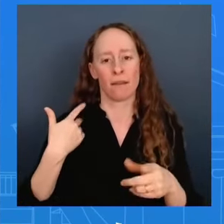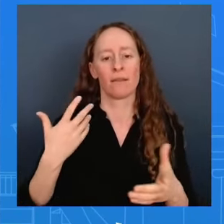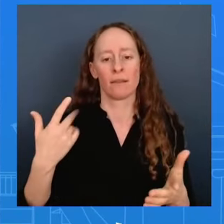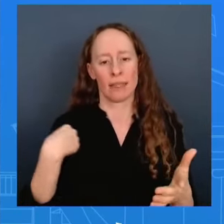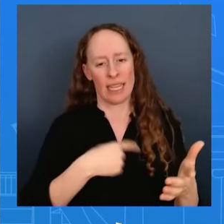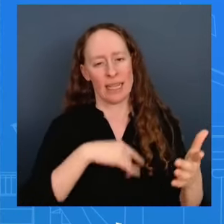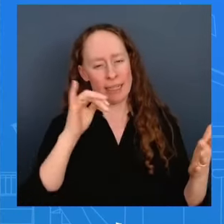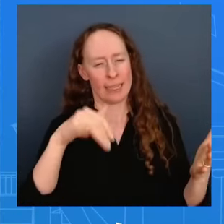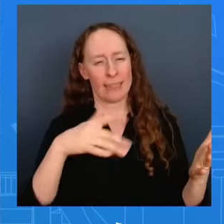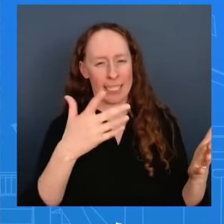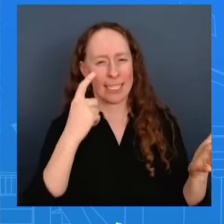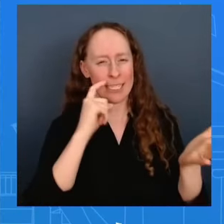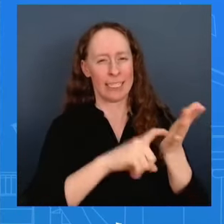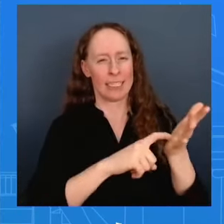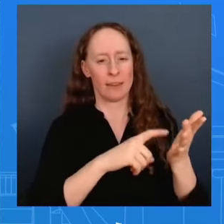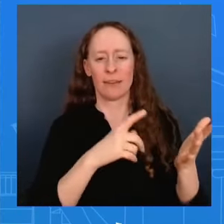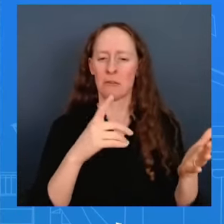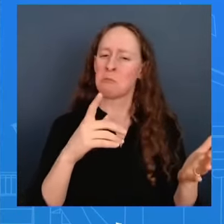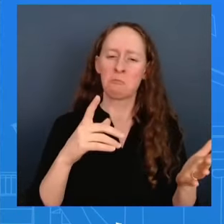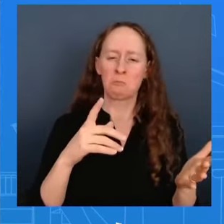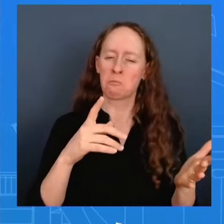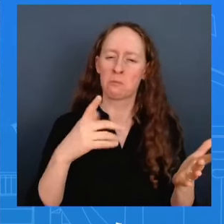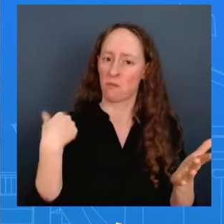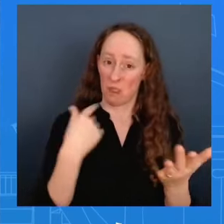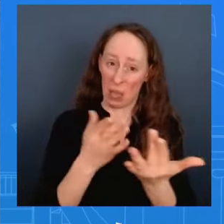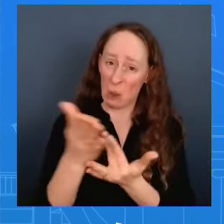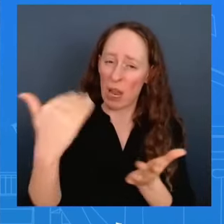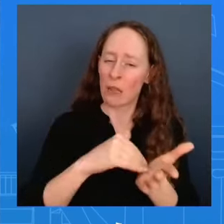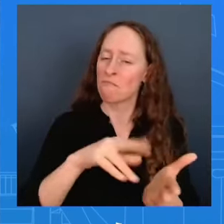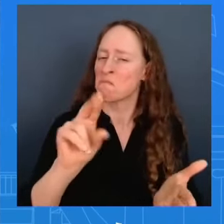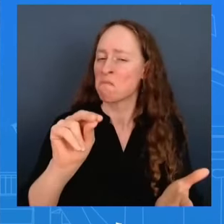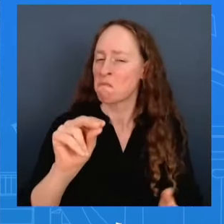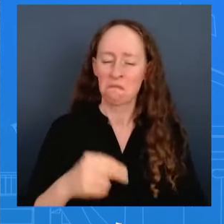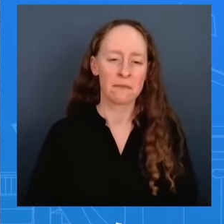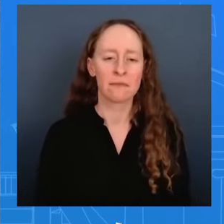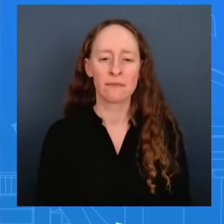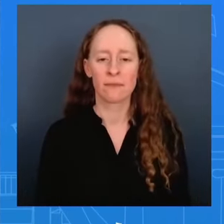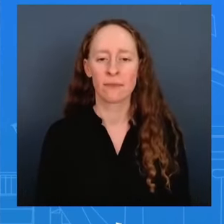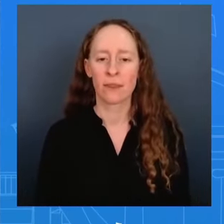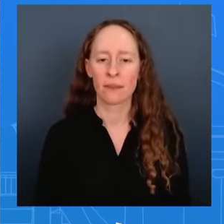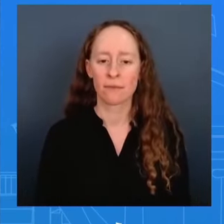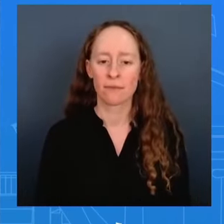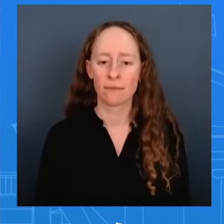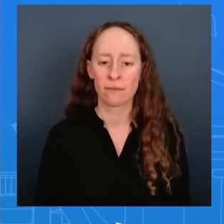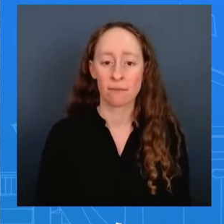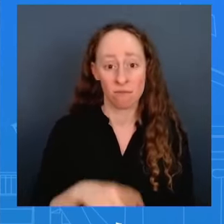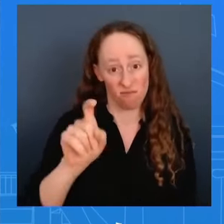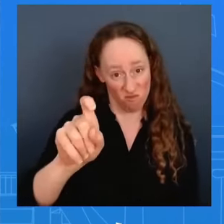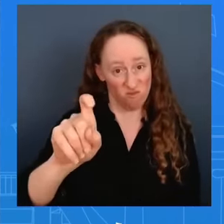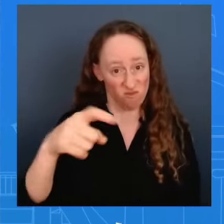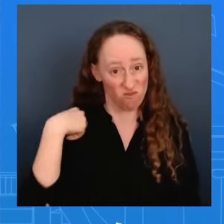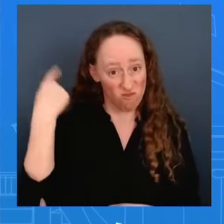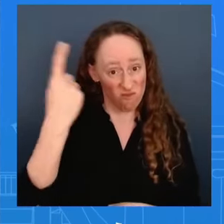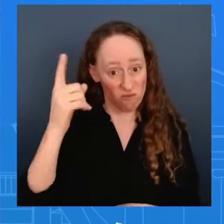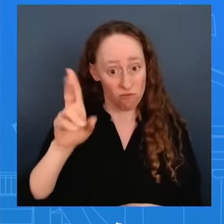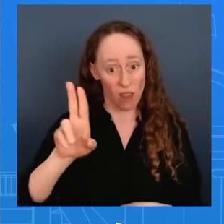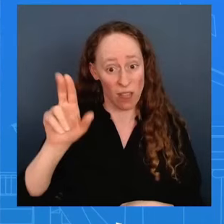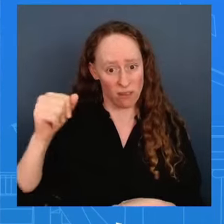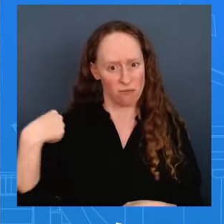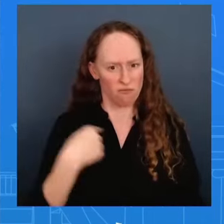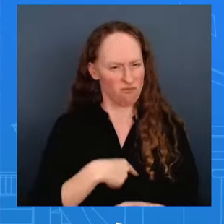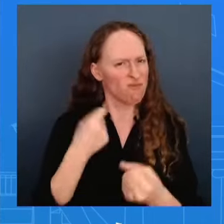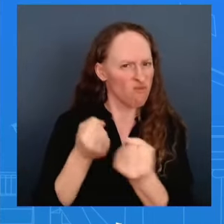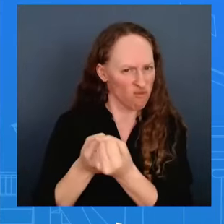again the u.s government is subsidizing the ev industry here pretty significantly how is that different from what the chinese government is doing